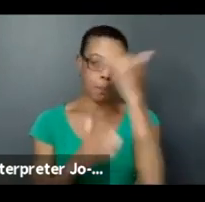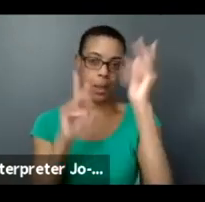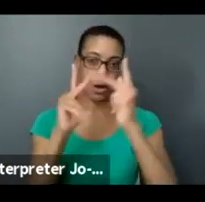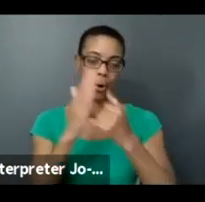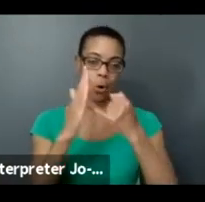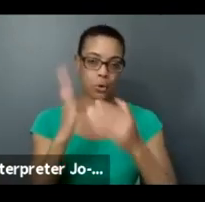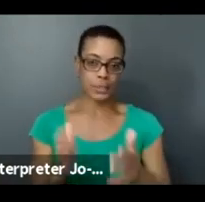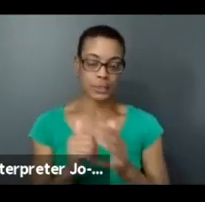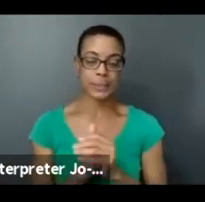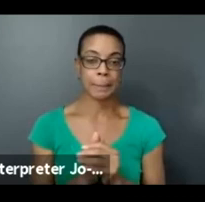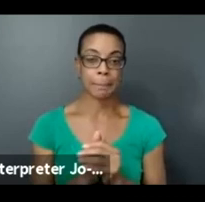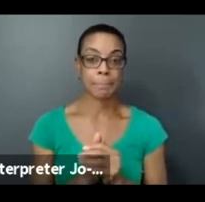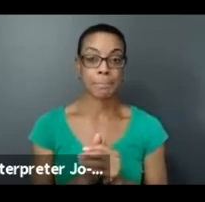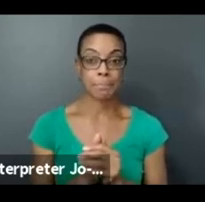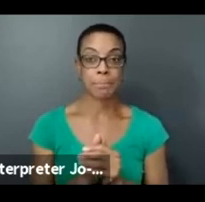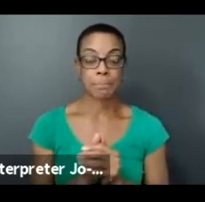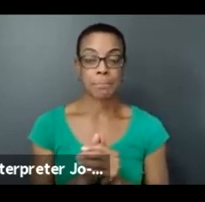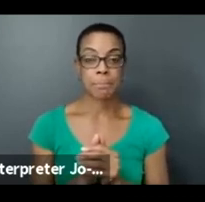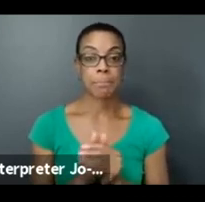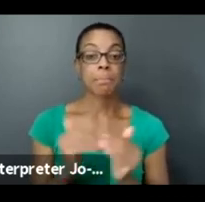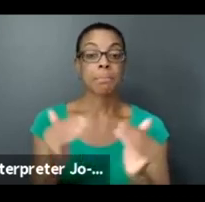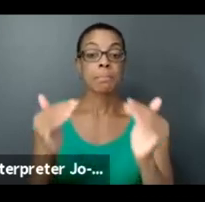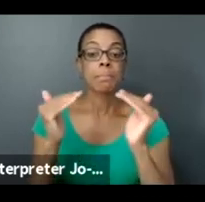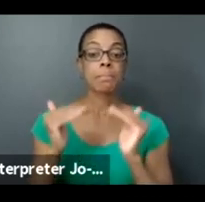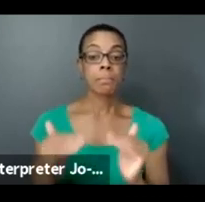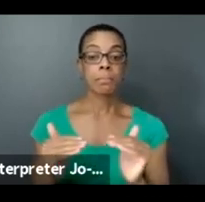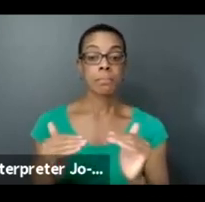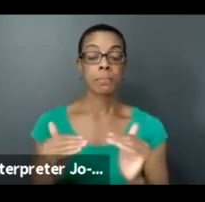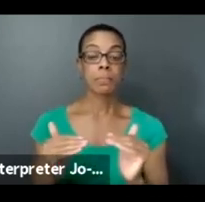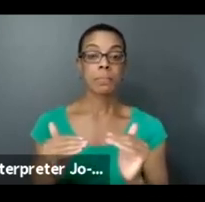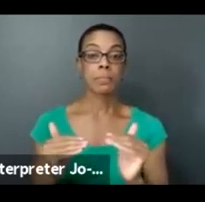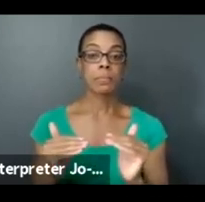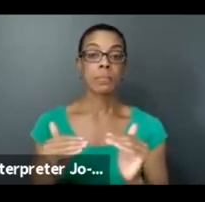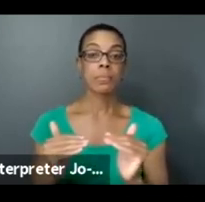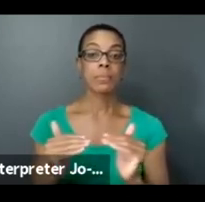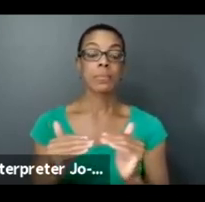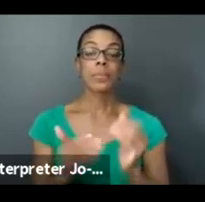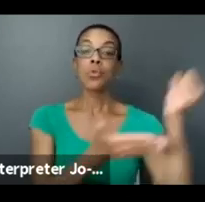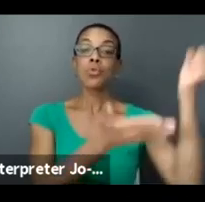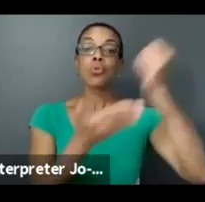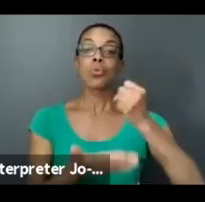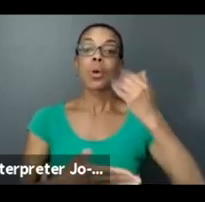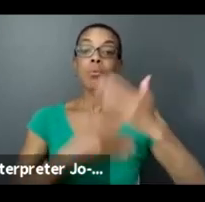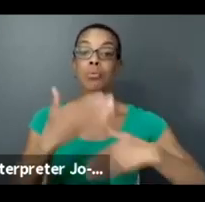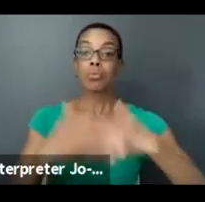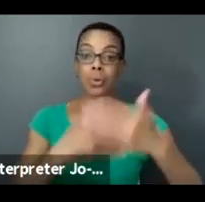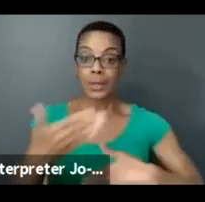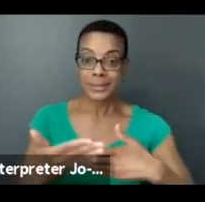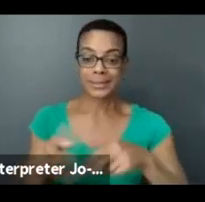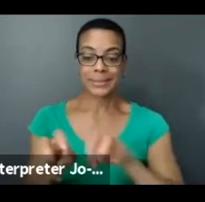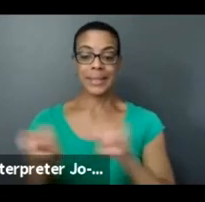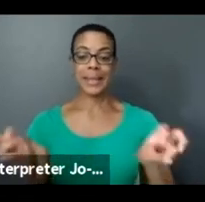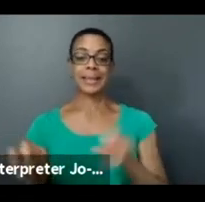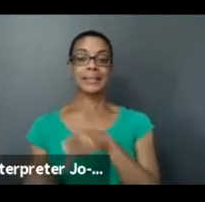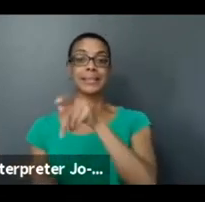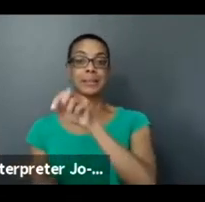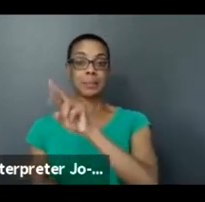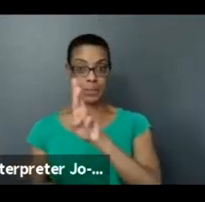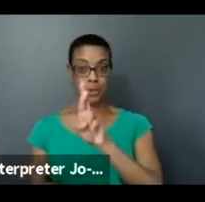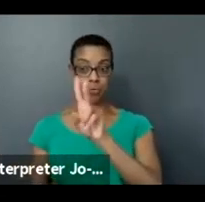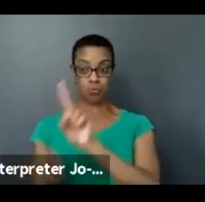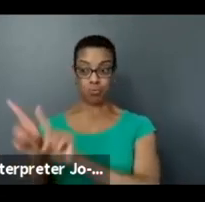there be a peer, sorry, will this be a peer assessed grant process by only artists of the Black community? Yes.